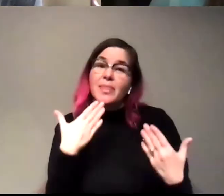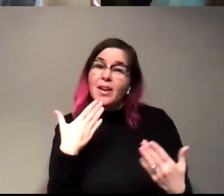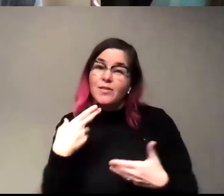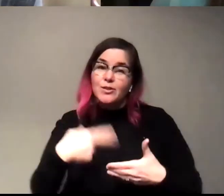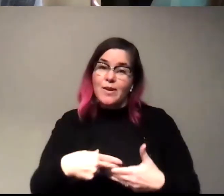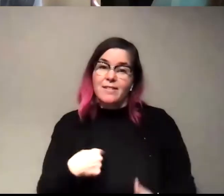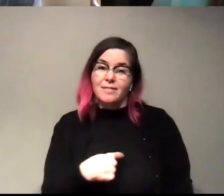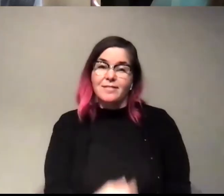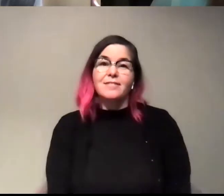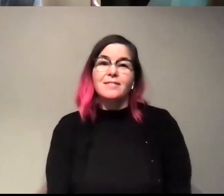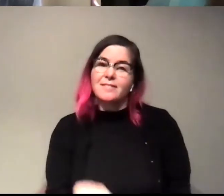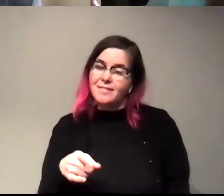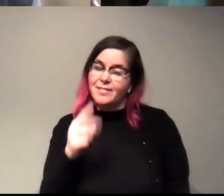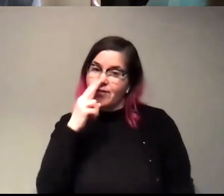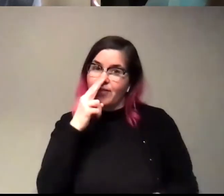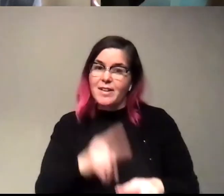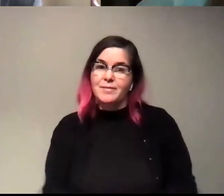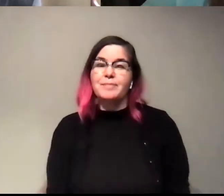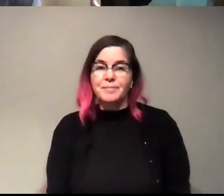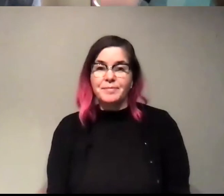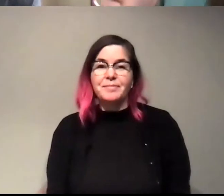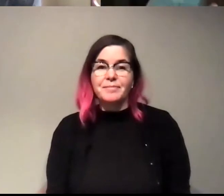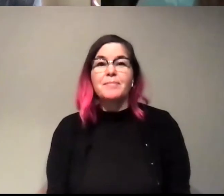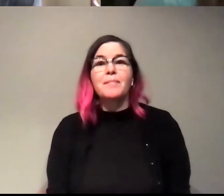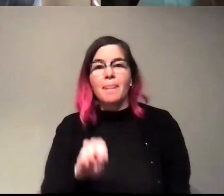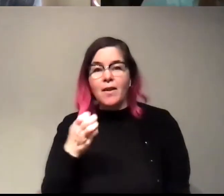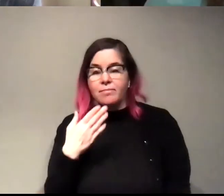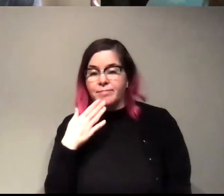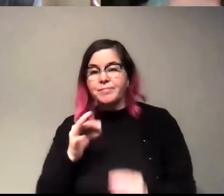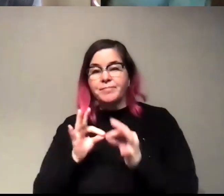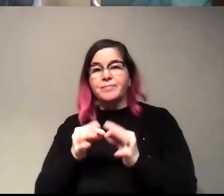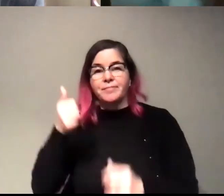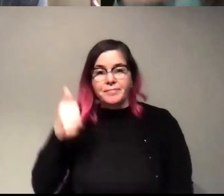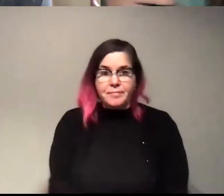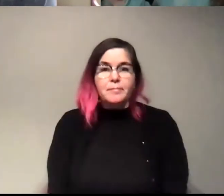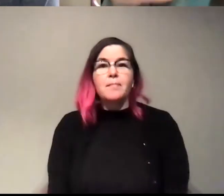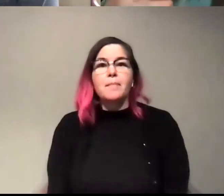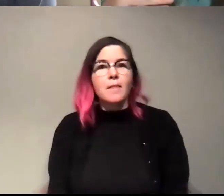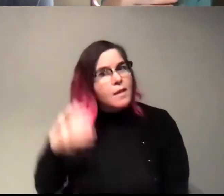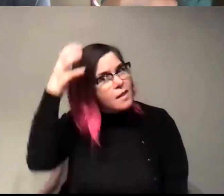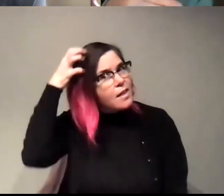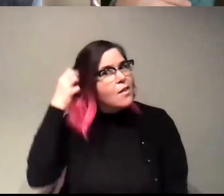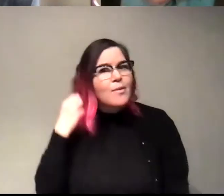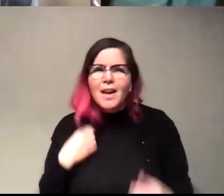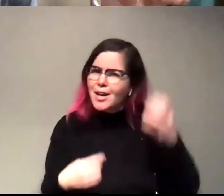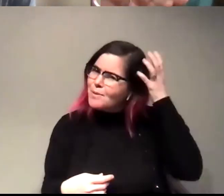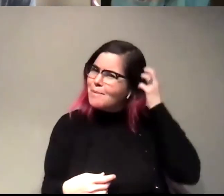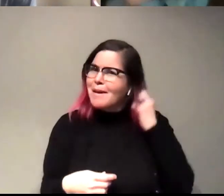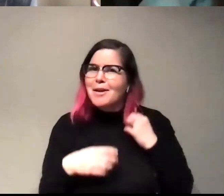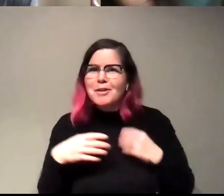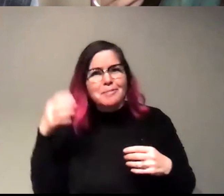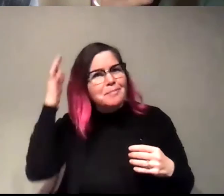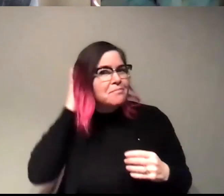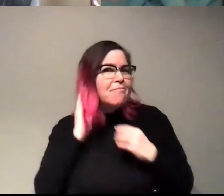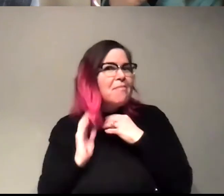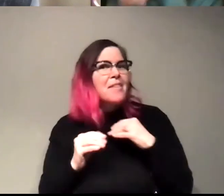us. This was really fun. Awesome. And Aaron, thank you for signing. Um, your hair looks really nice today. I just thought that